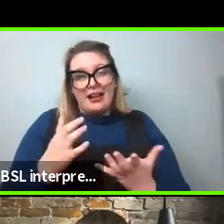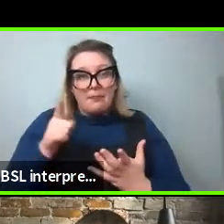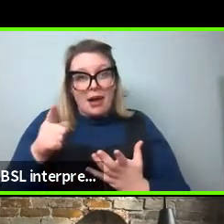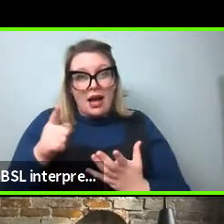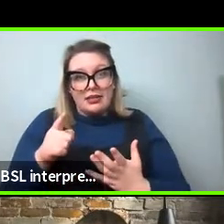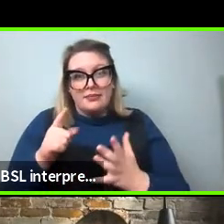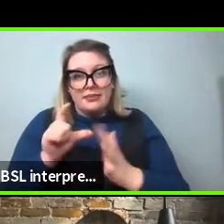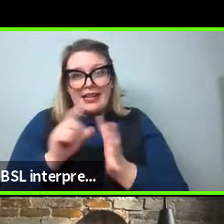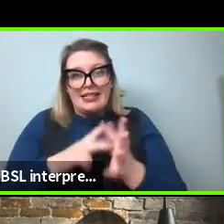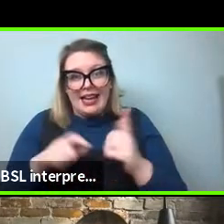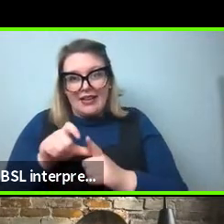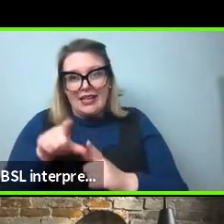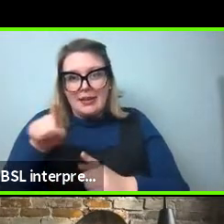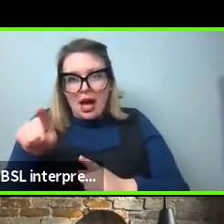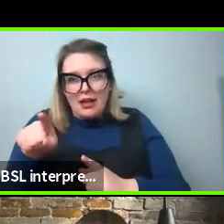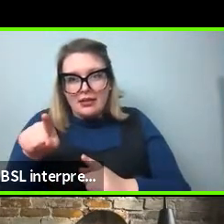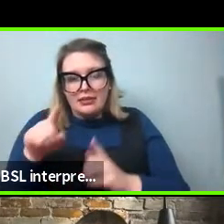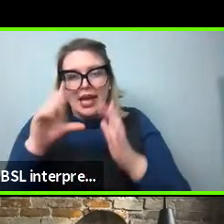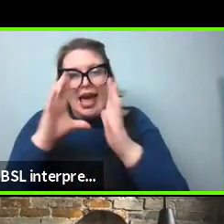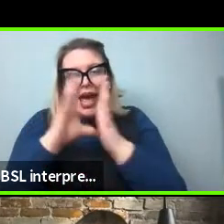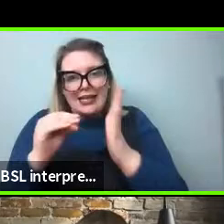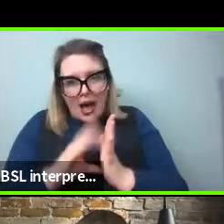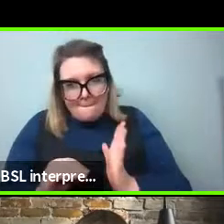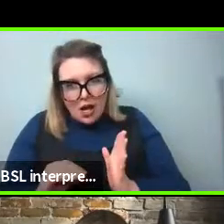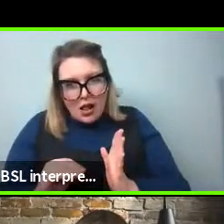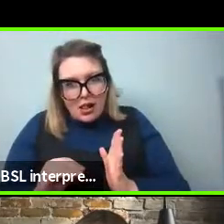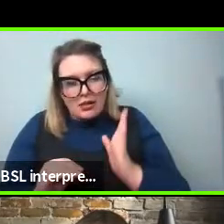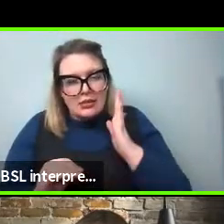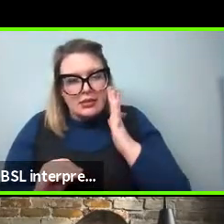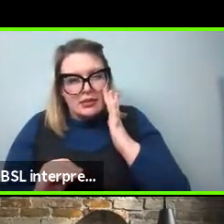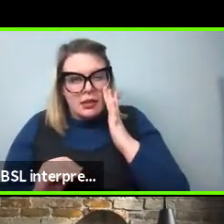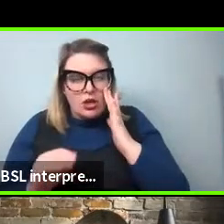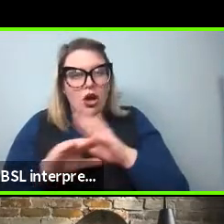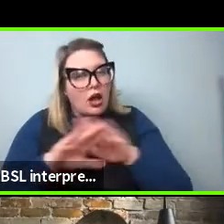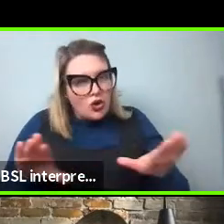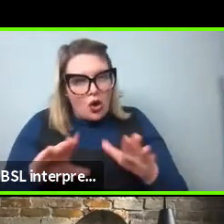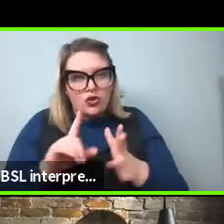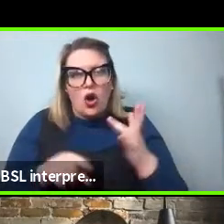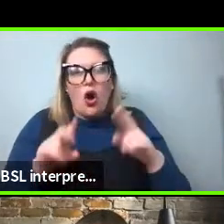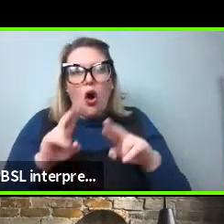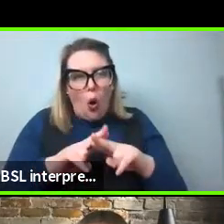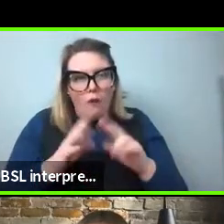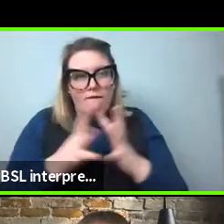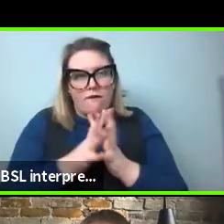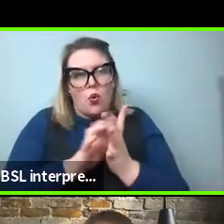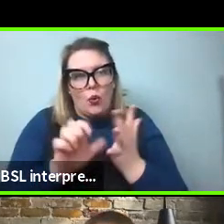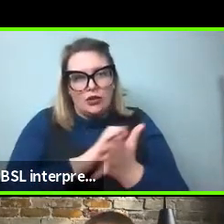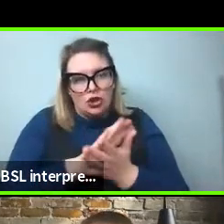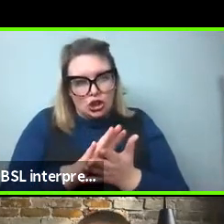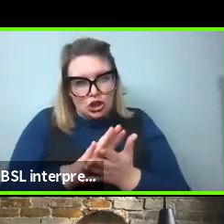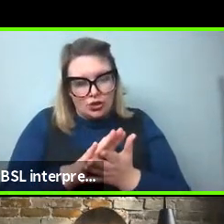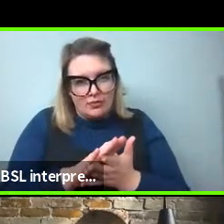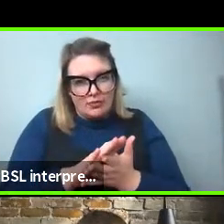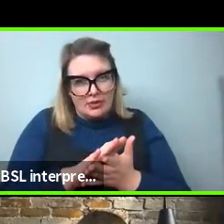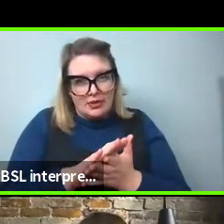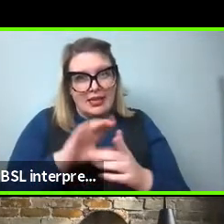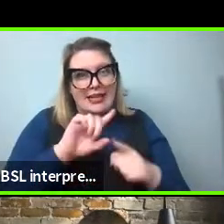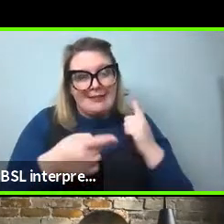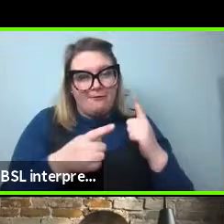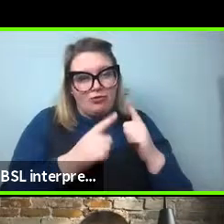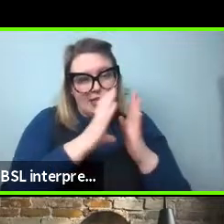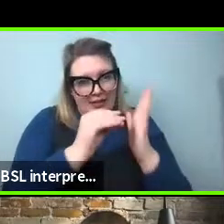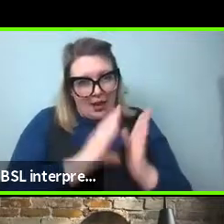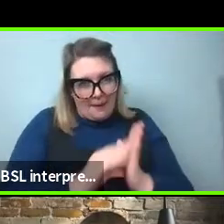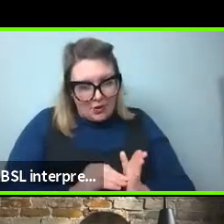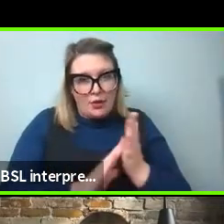are not all of which in case that's important. And so they, they're, they vary on the prepositional phrase